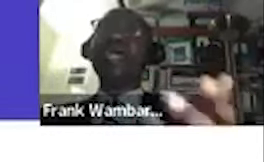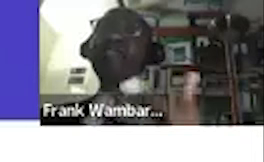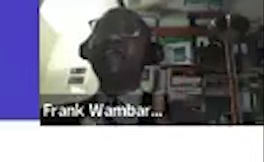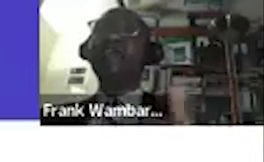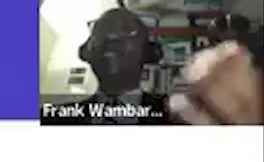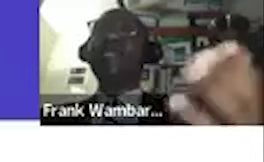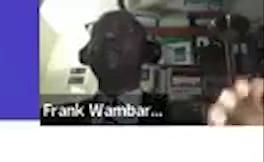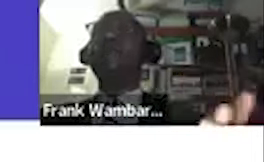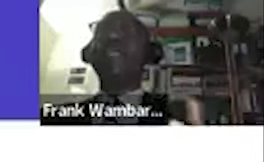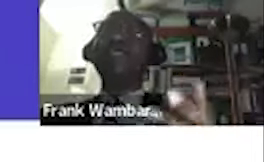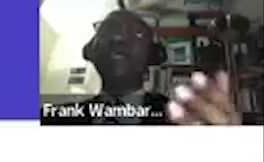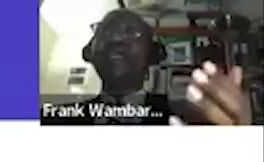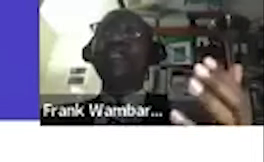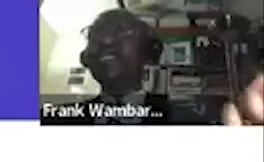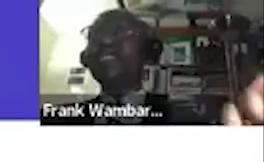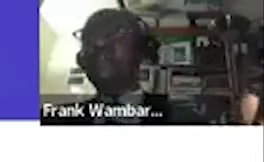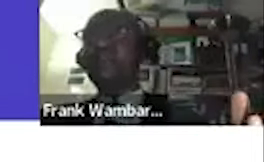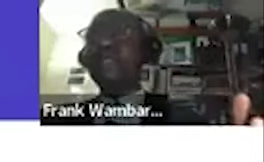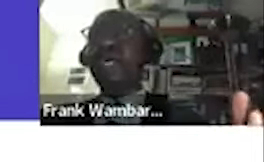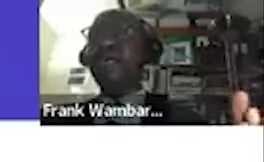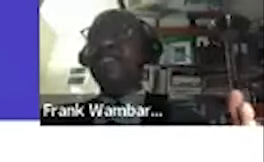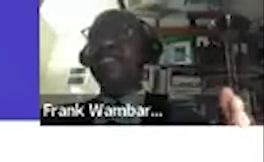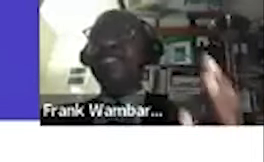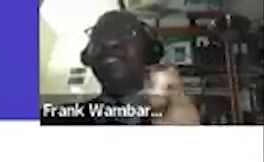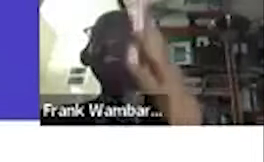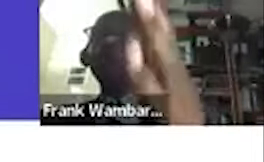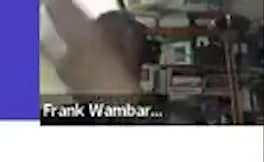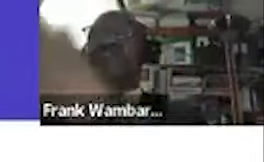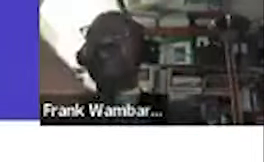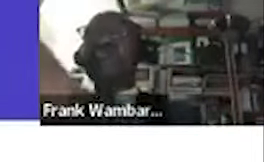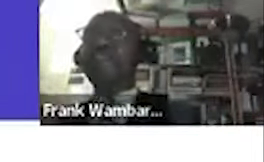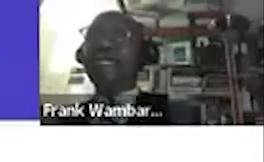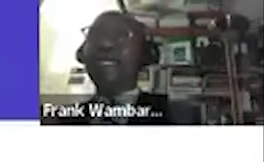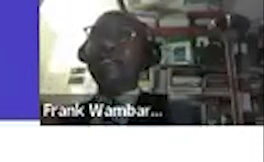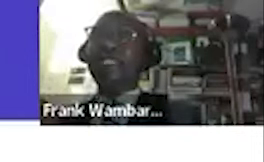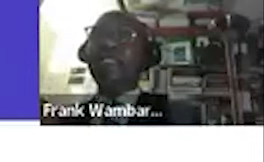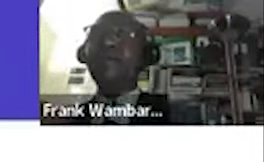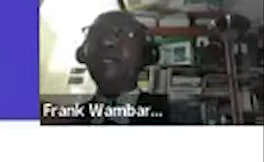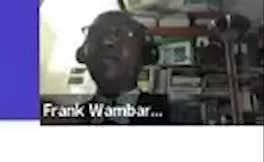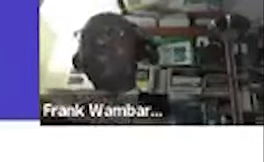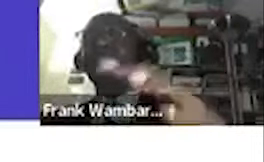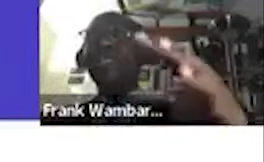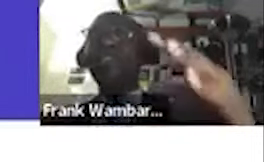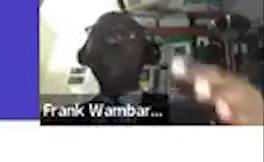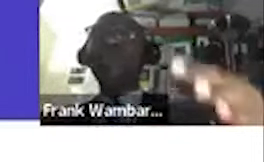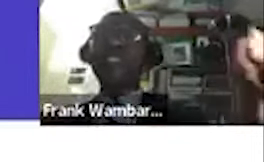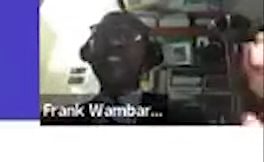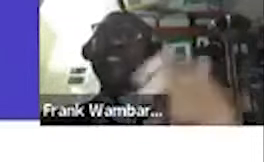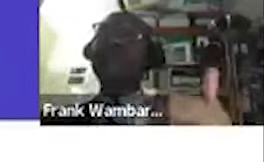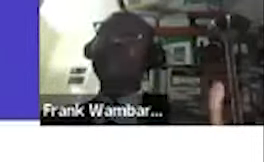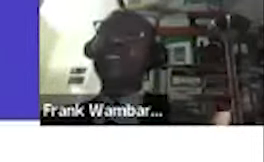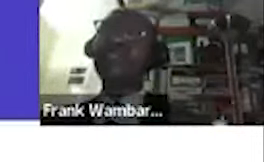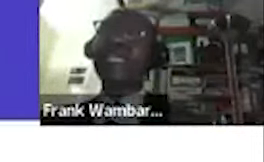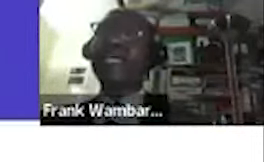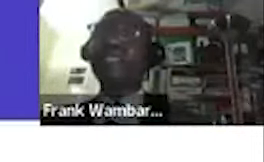in uk we are more than that people uh that are chairman for different different counties because united